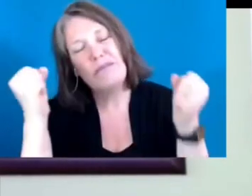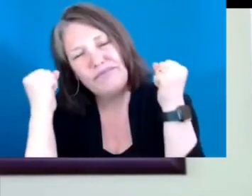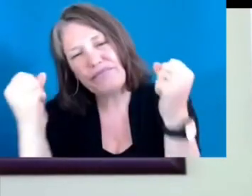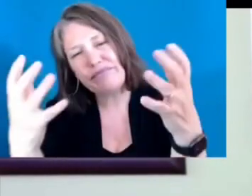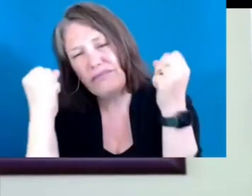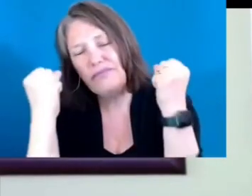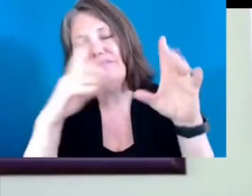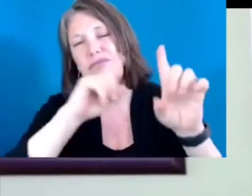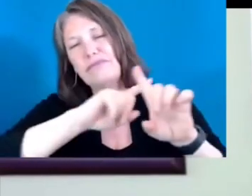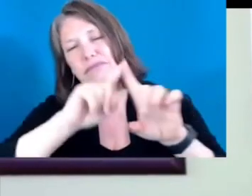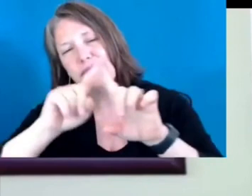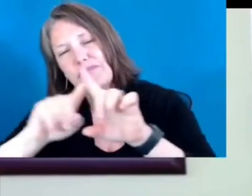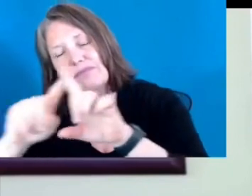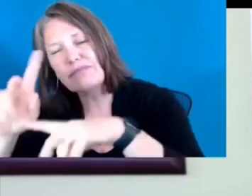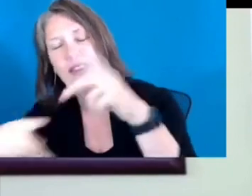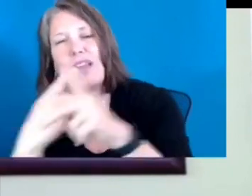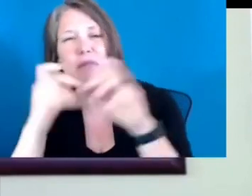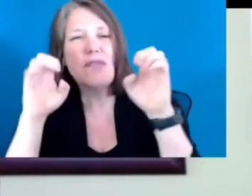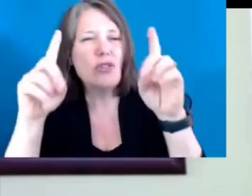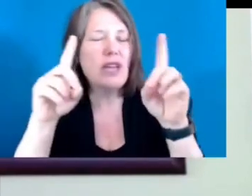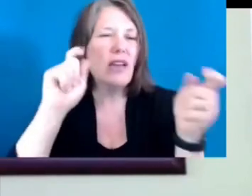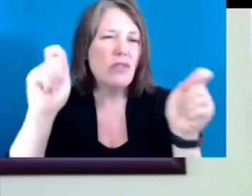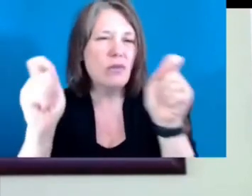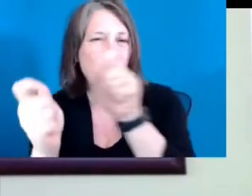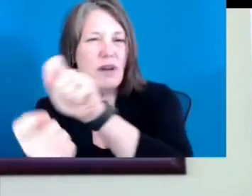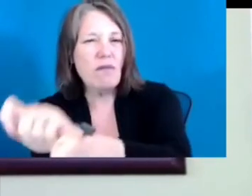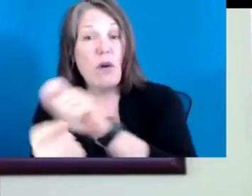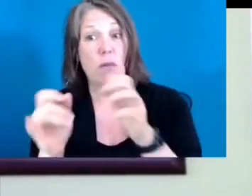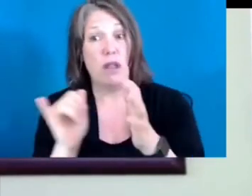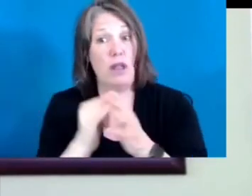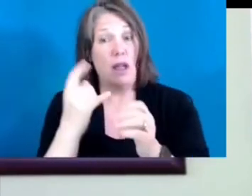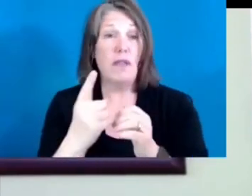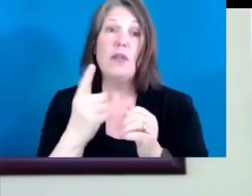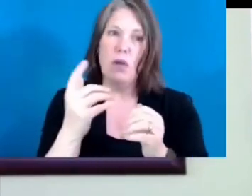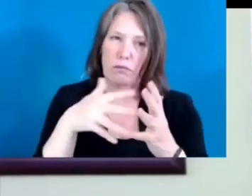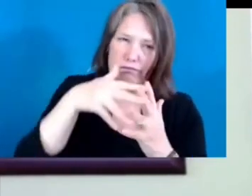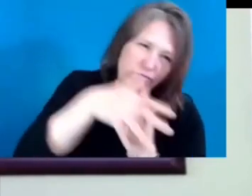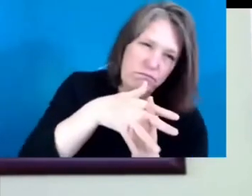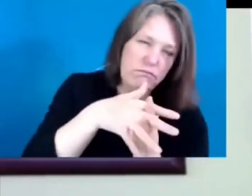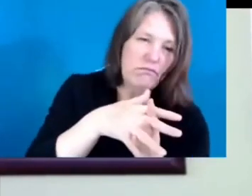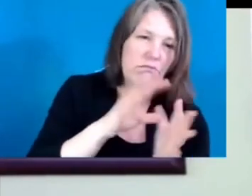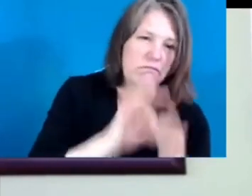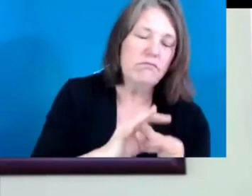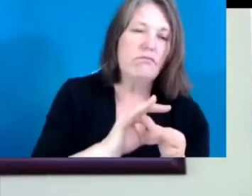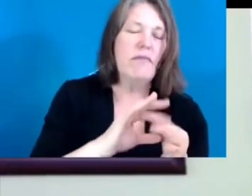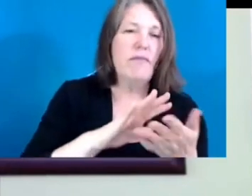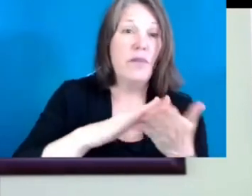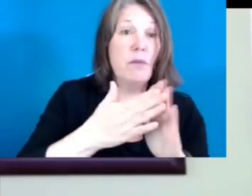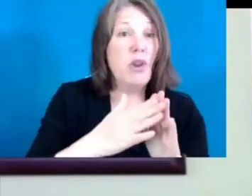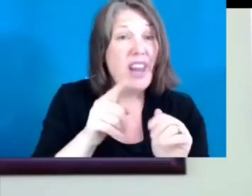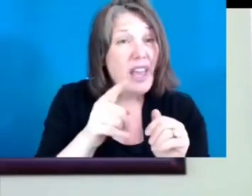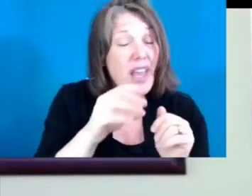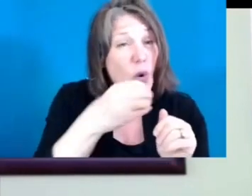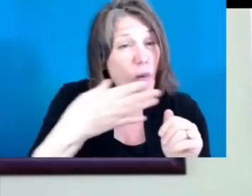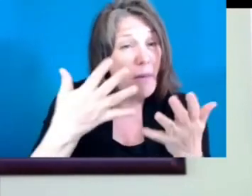different types of education reform. This one was steeped in community, and he wanted to model to